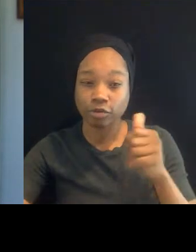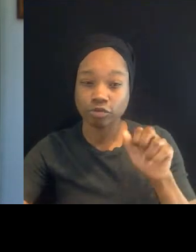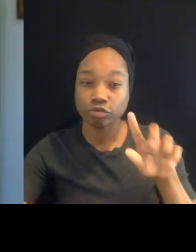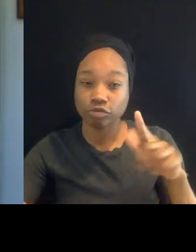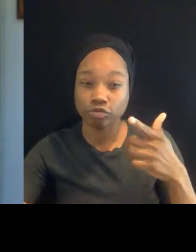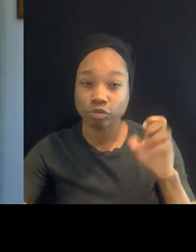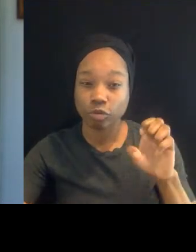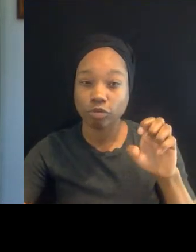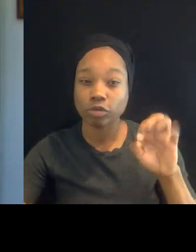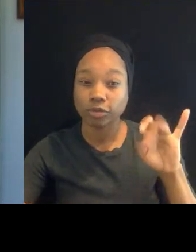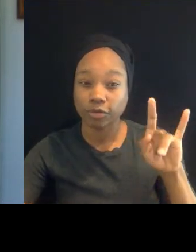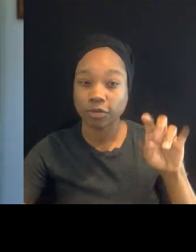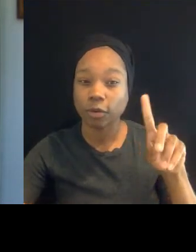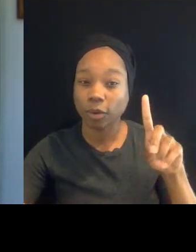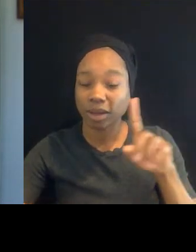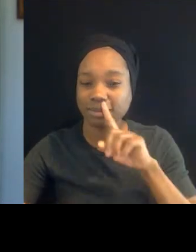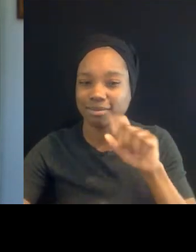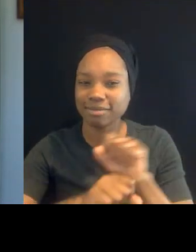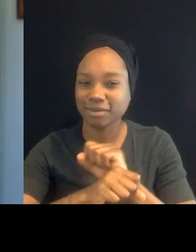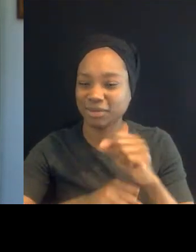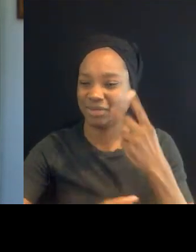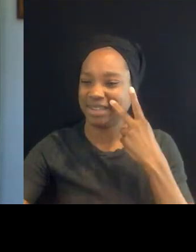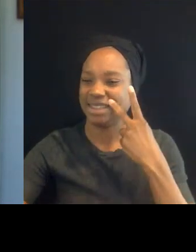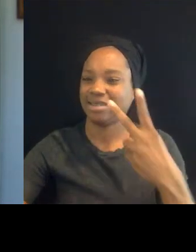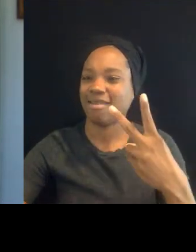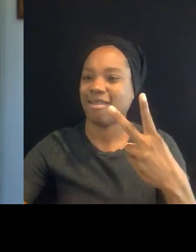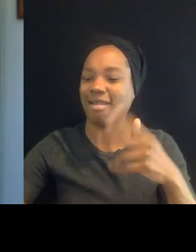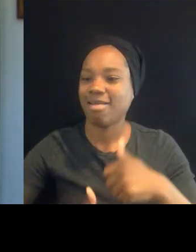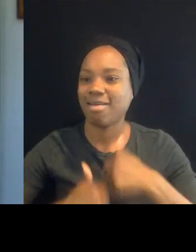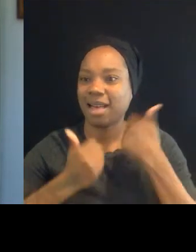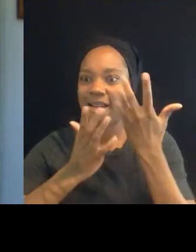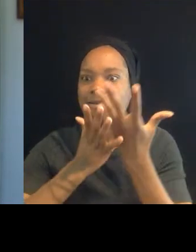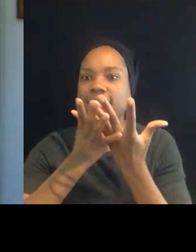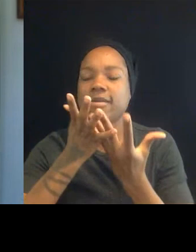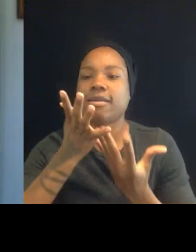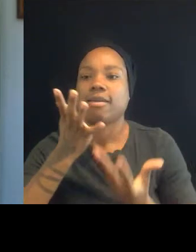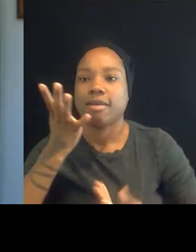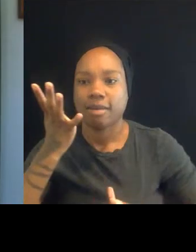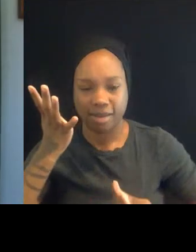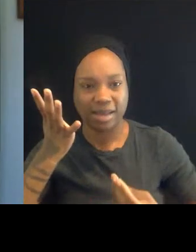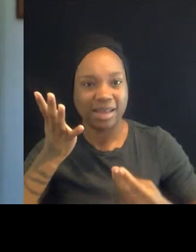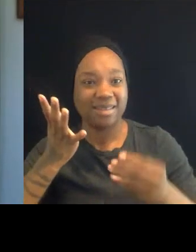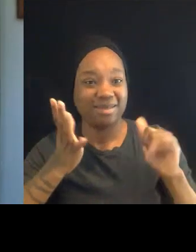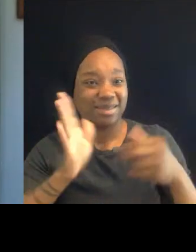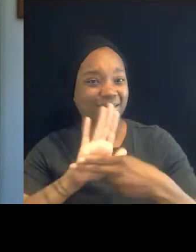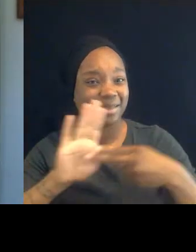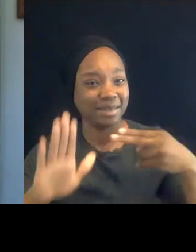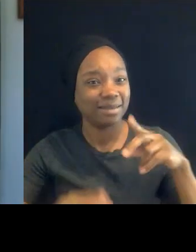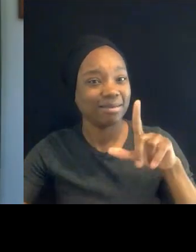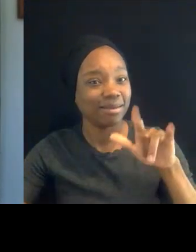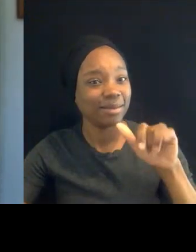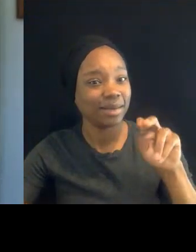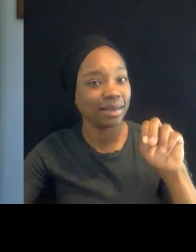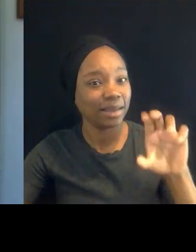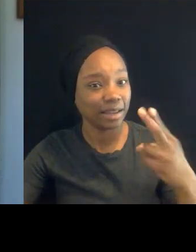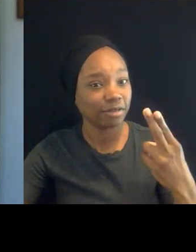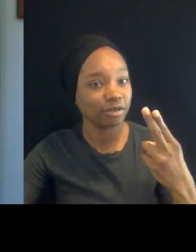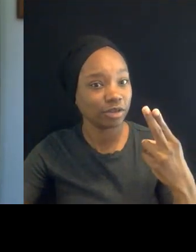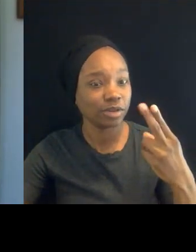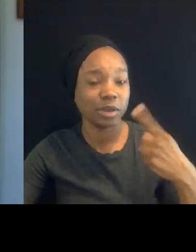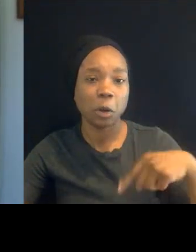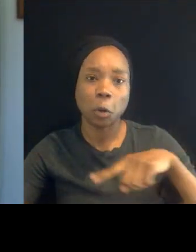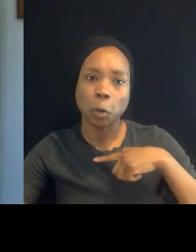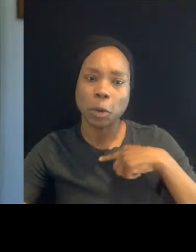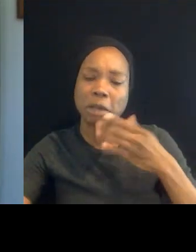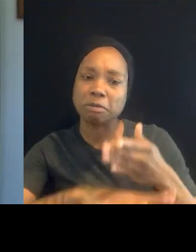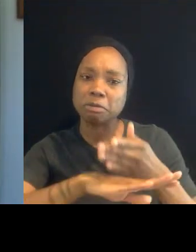And so, you know, we've come a very long way, but we have a tremendous way to go. So I think there is that mixture of hopefulness,